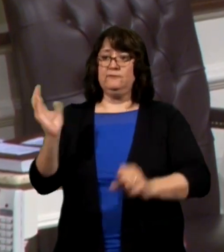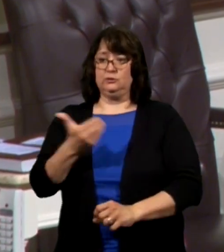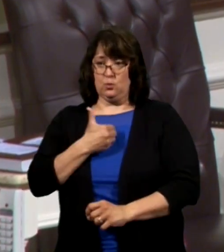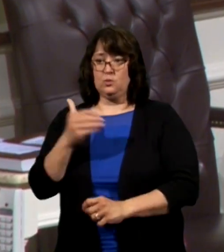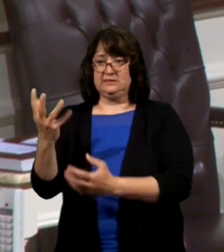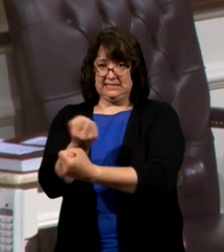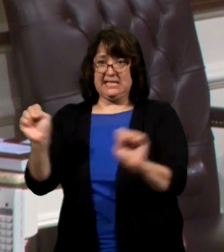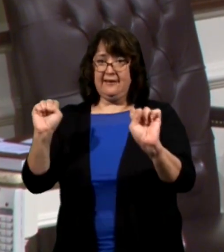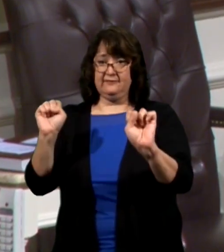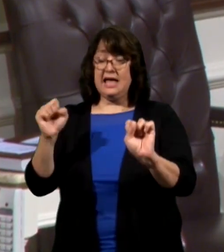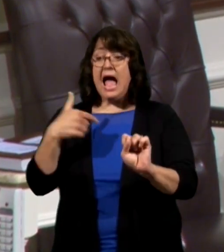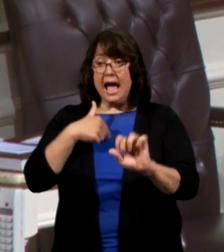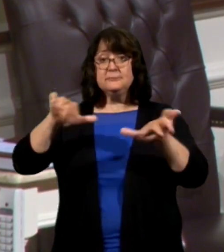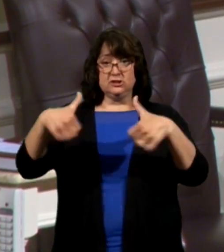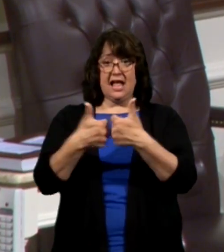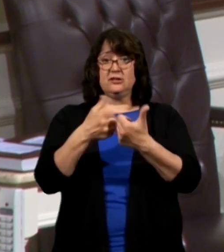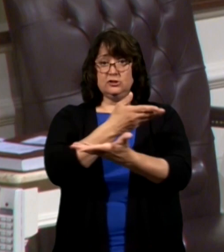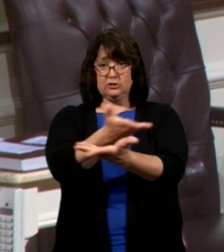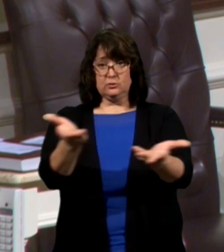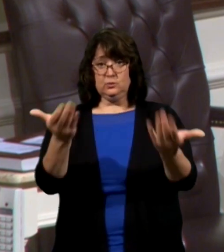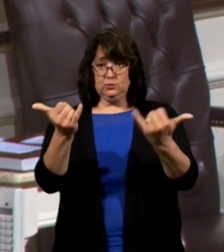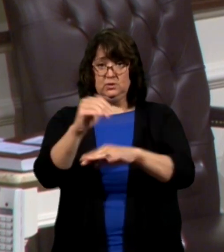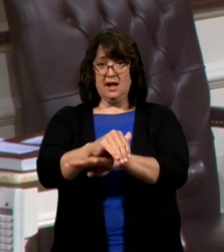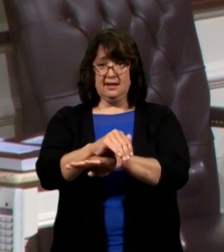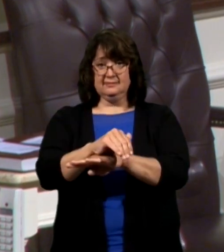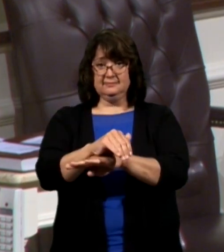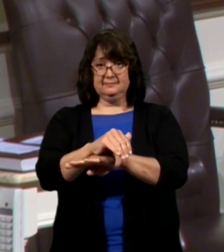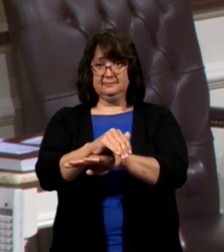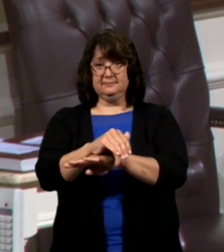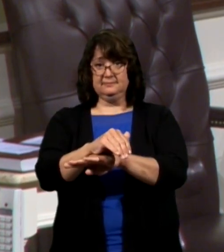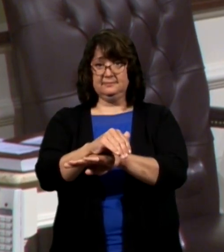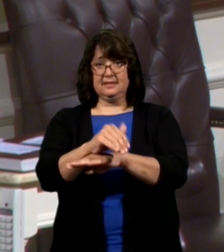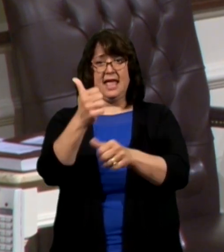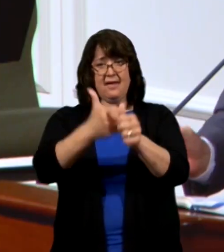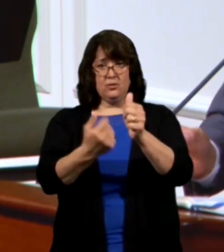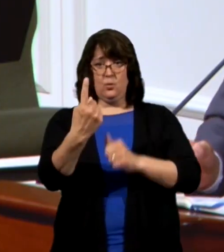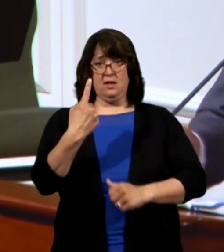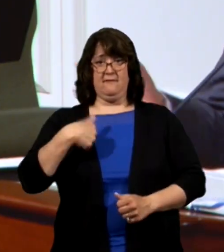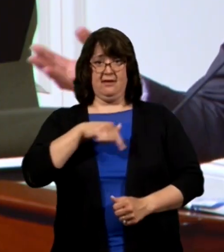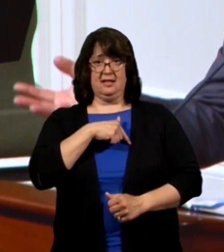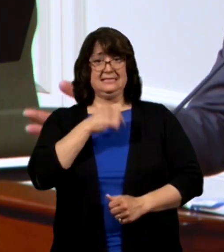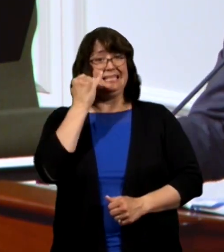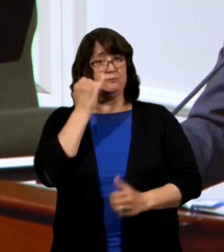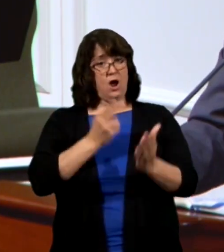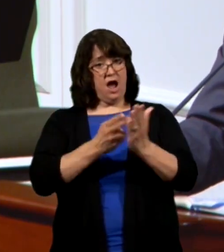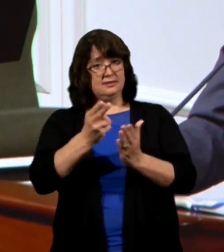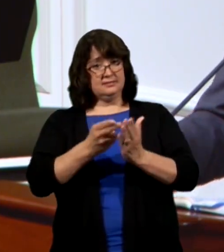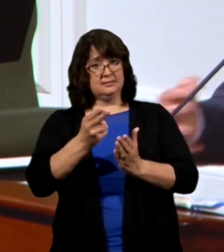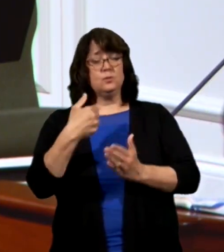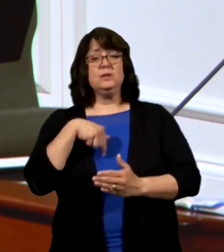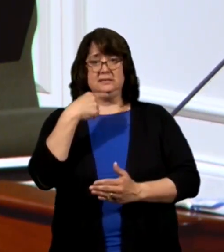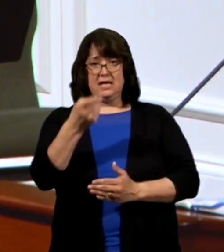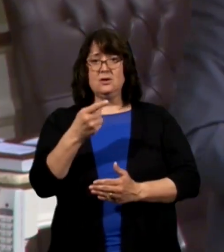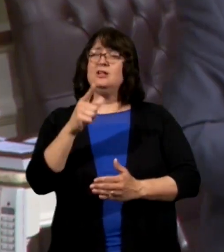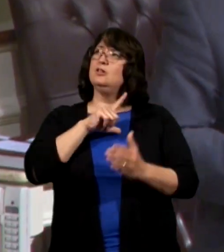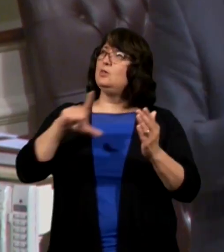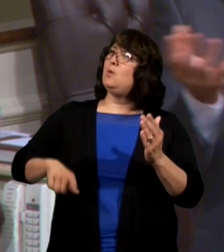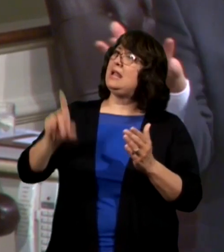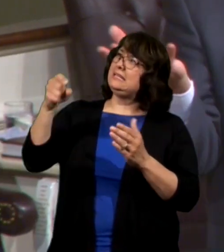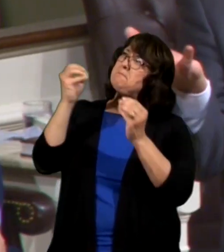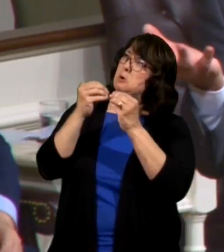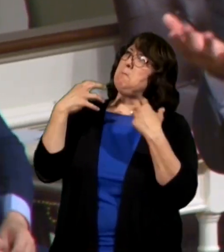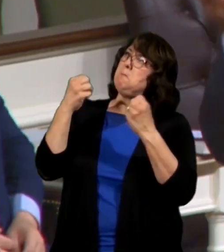and I'm challenging you tonight every one of us if we're honest we'd say Lord I need more